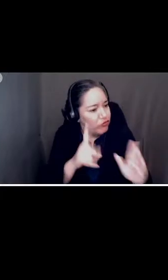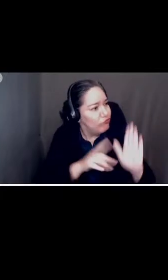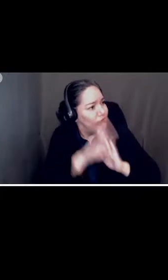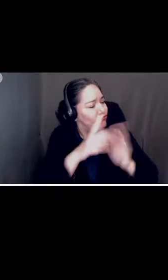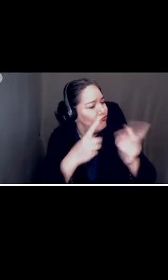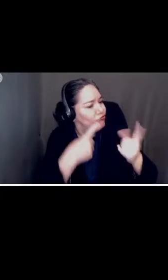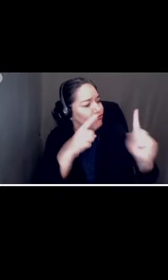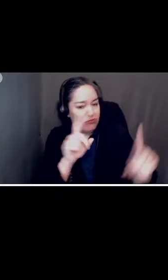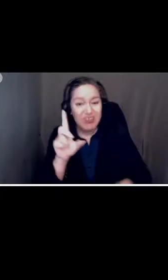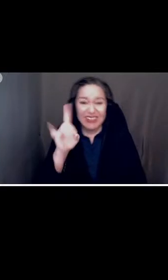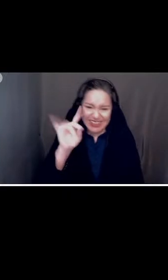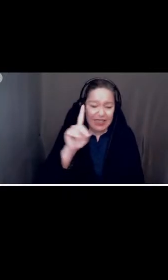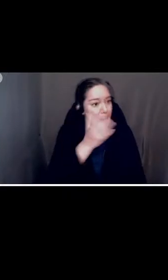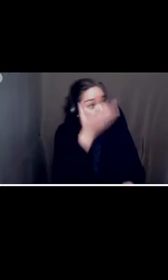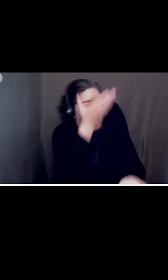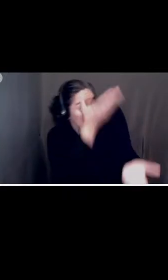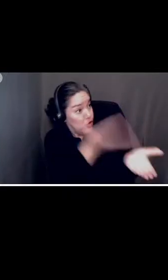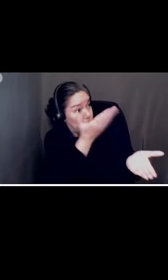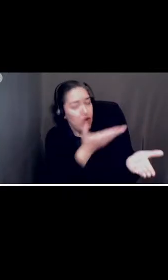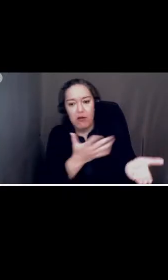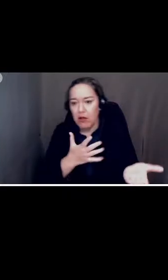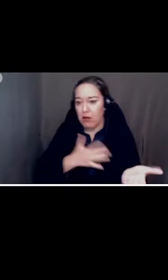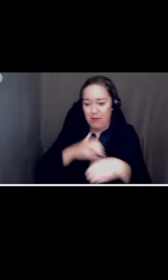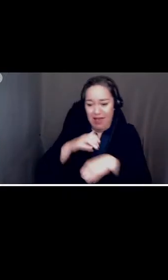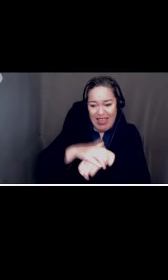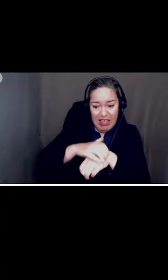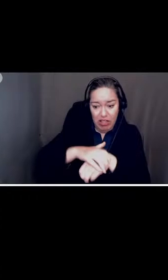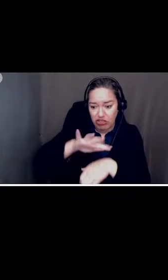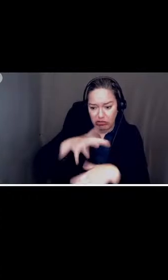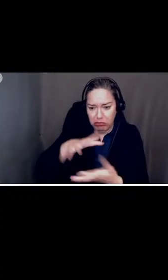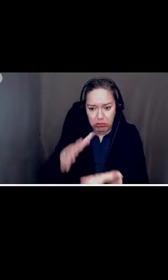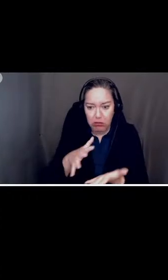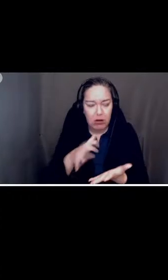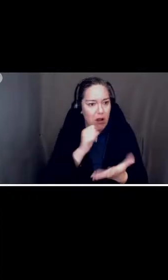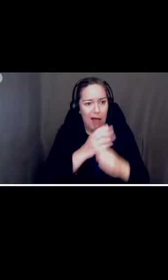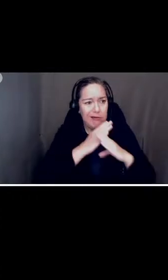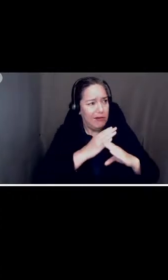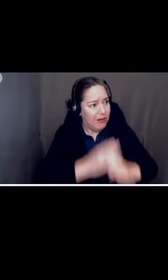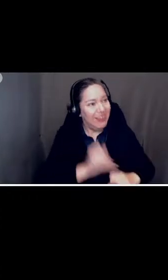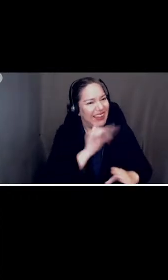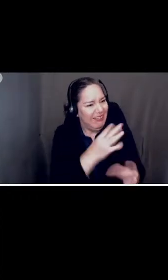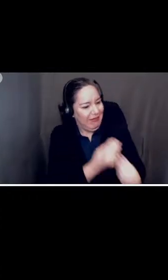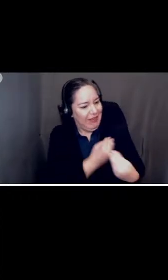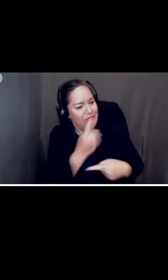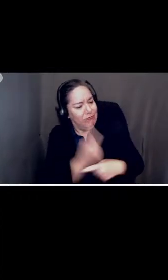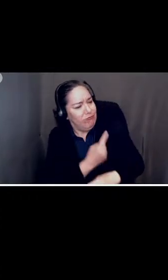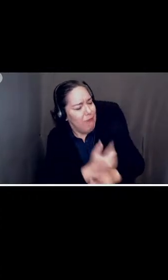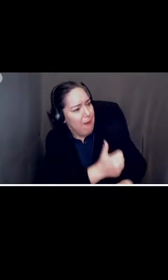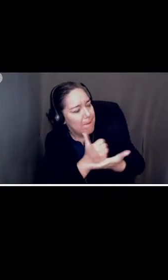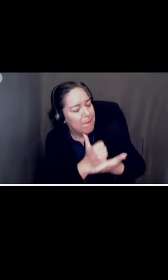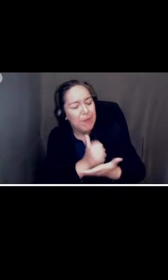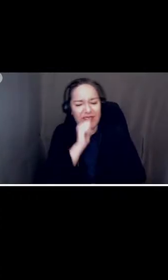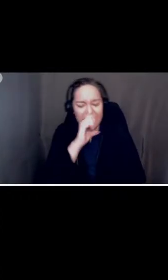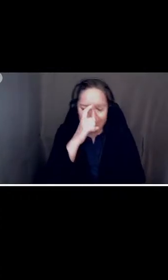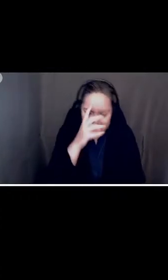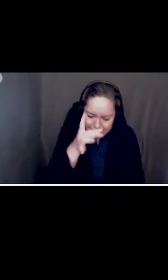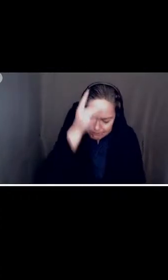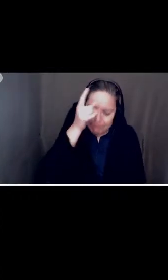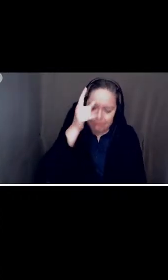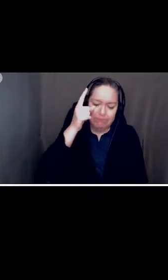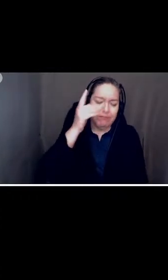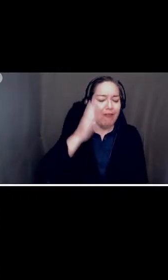my teachers that my lack of english was not going to get in the way if given the proper help i will never forget her kindness and her faith in me to graduate